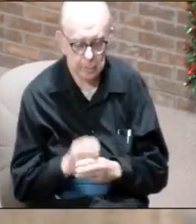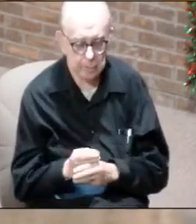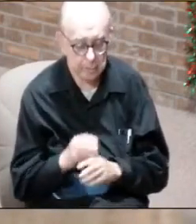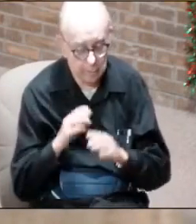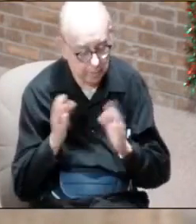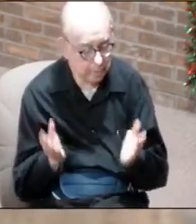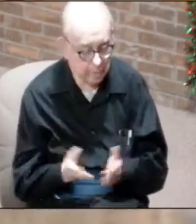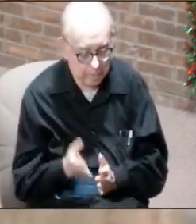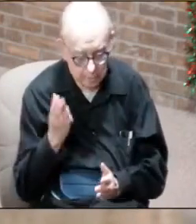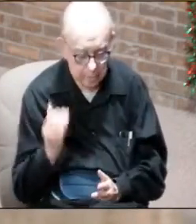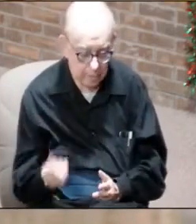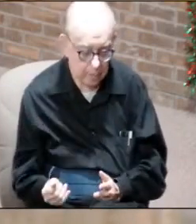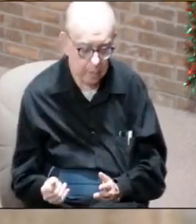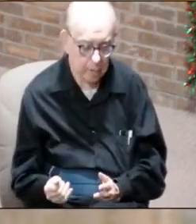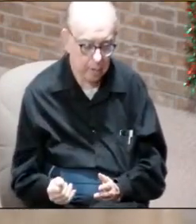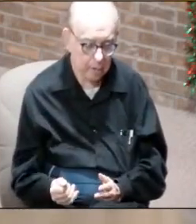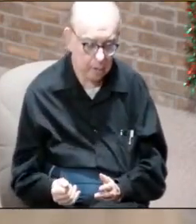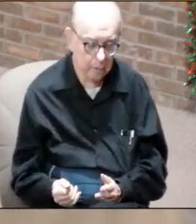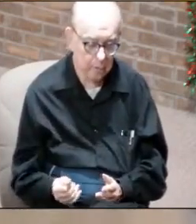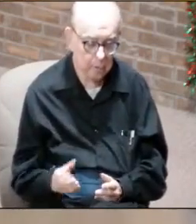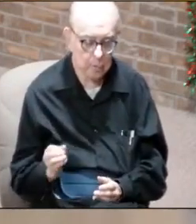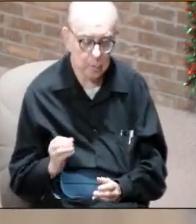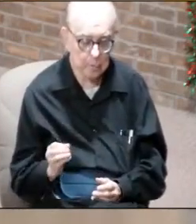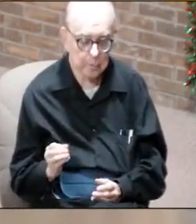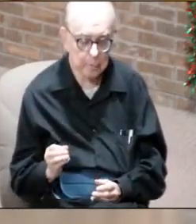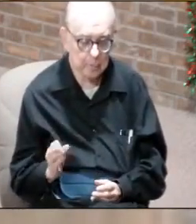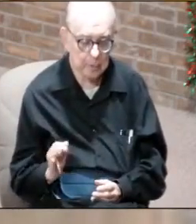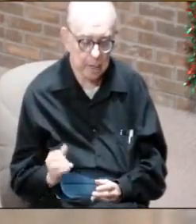Why? Because we're owned by too many other people.